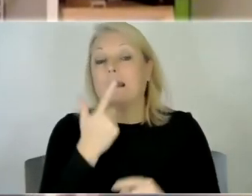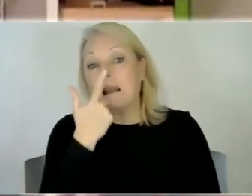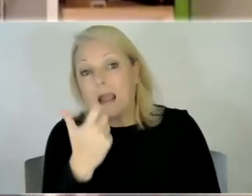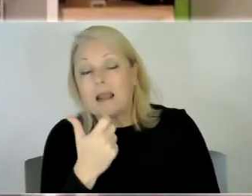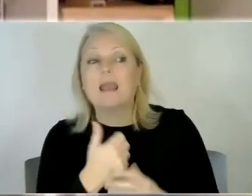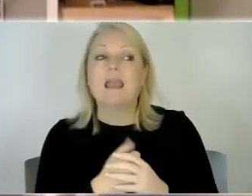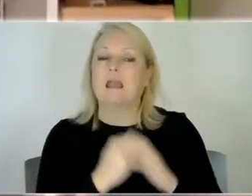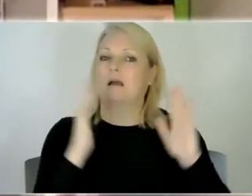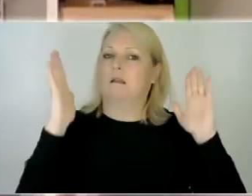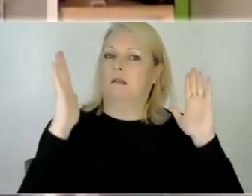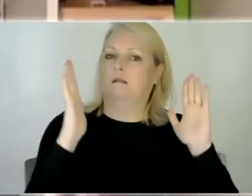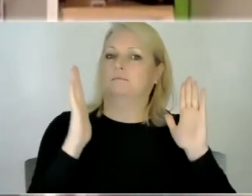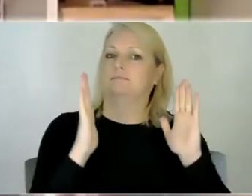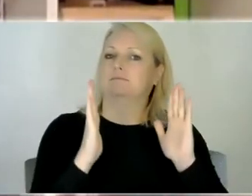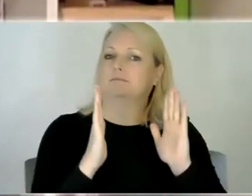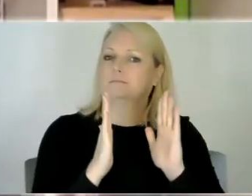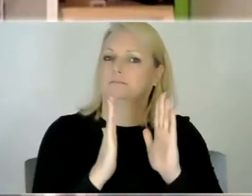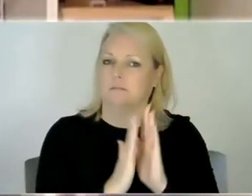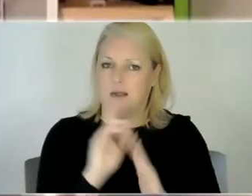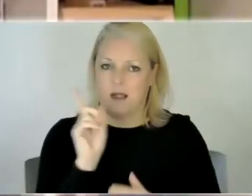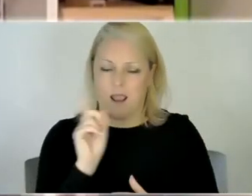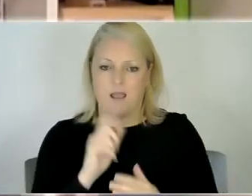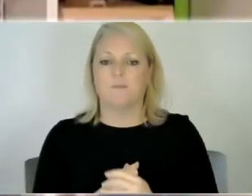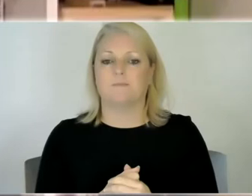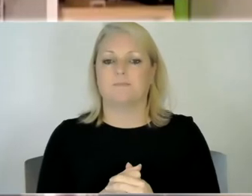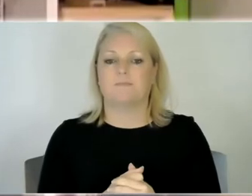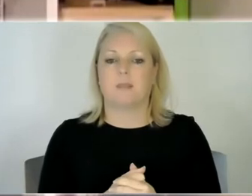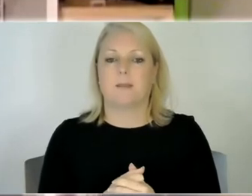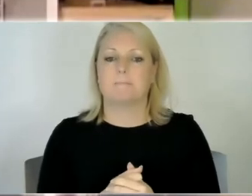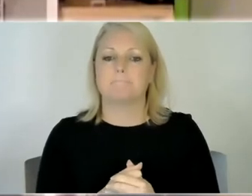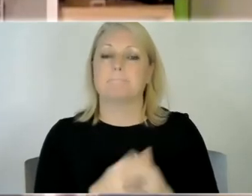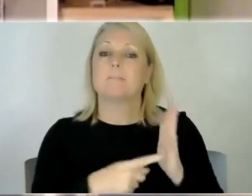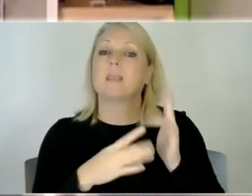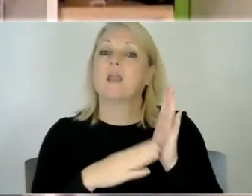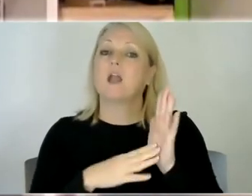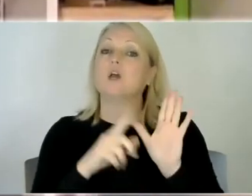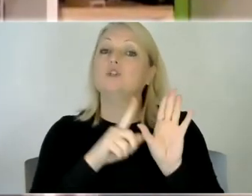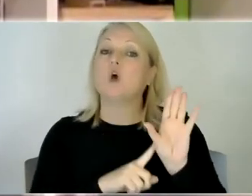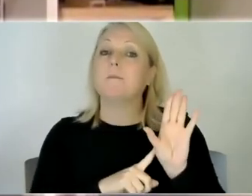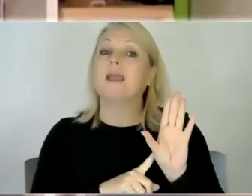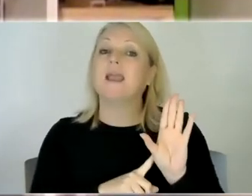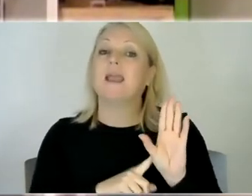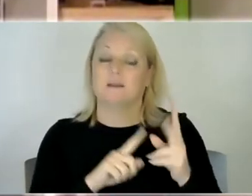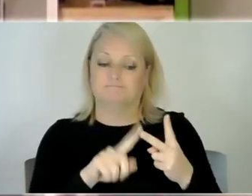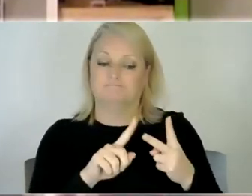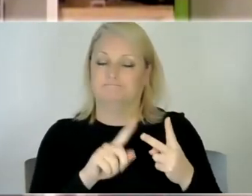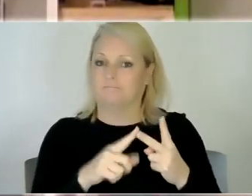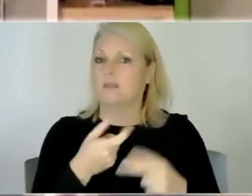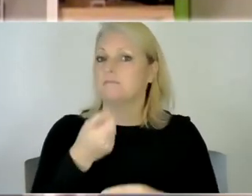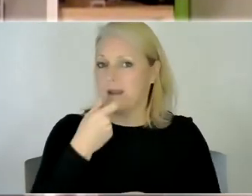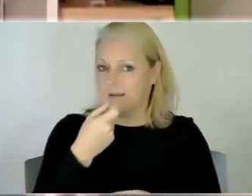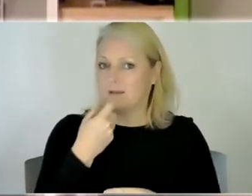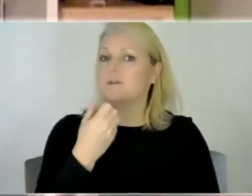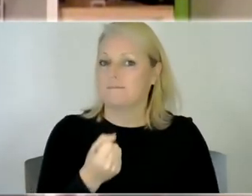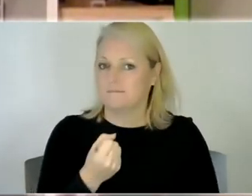to be a lot more under control these days um tommy's also had medication because of his